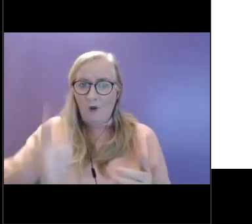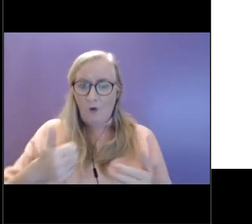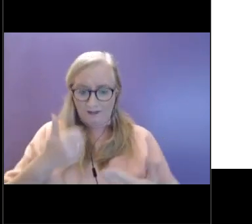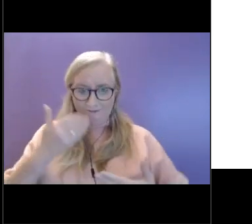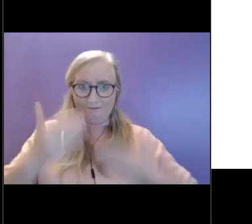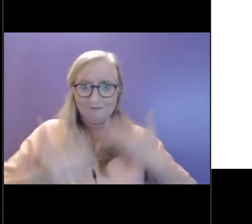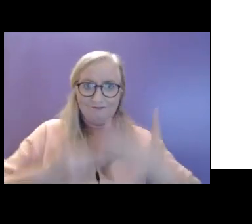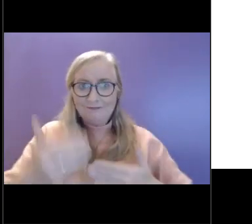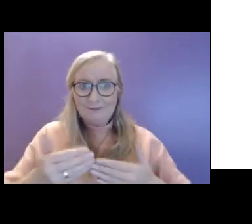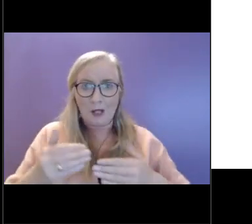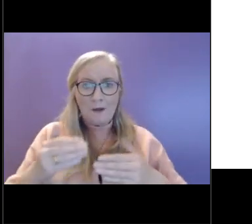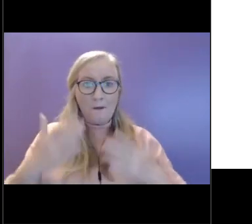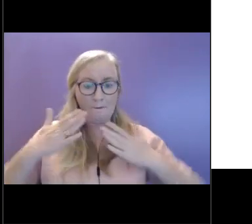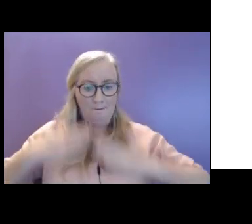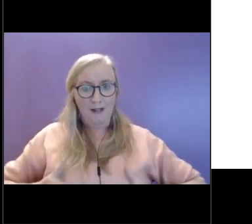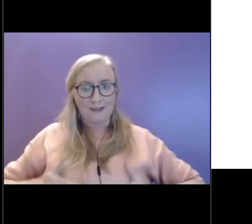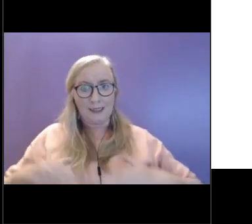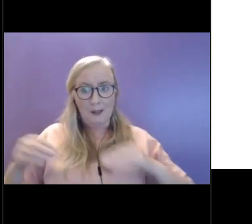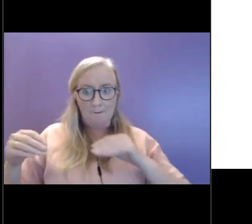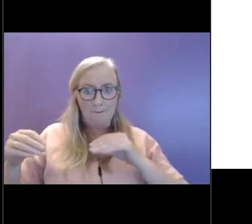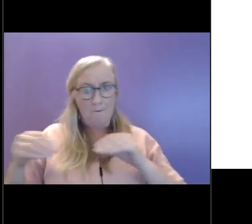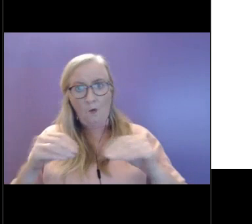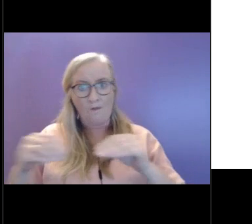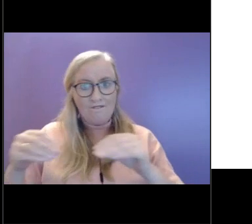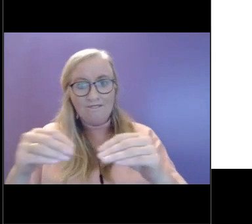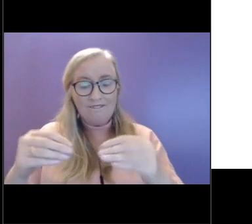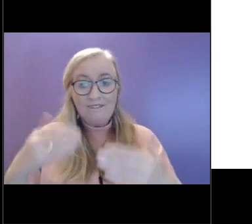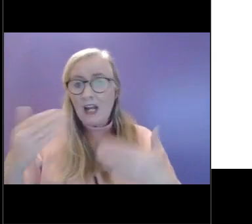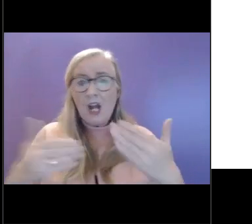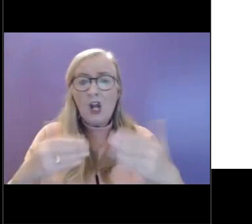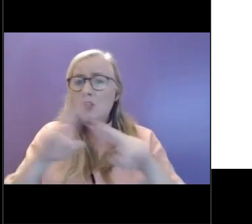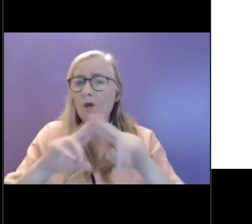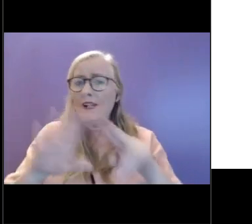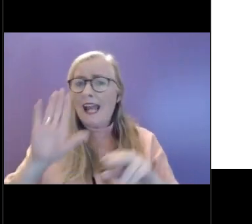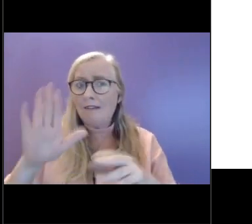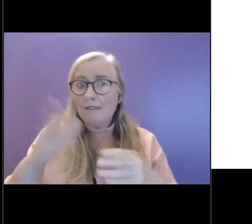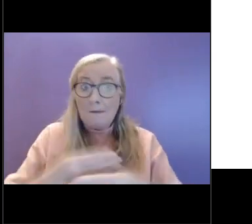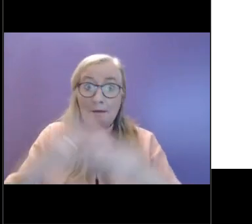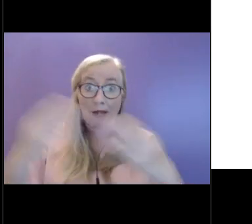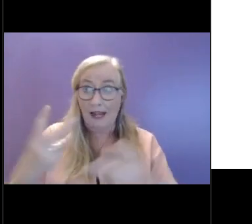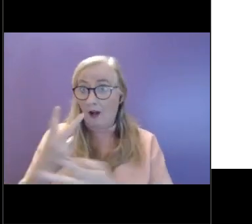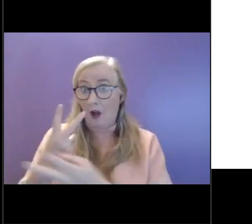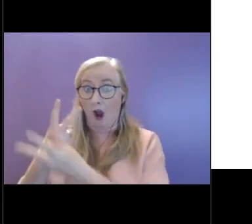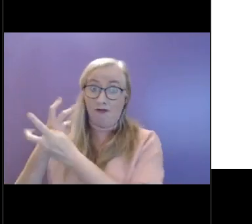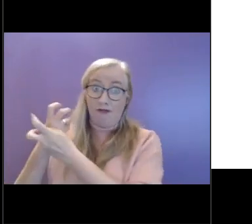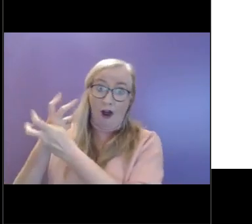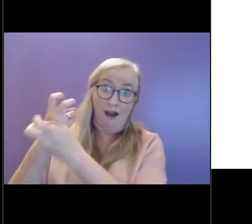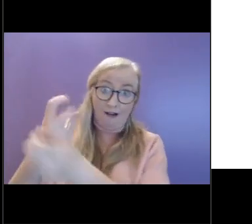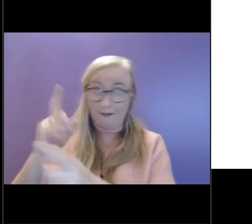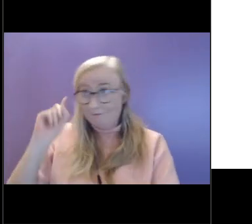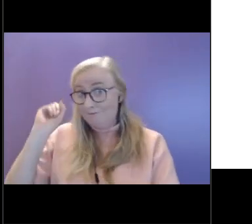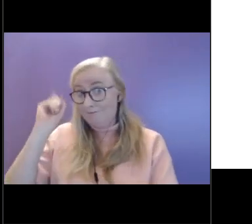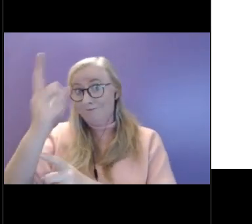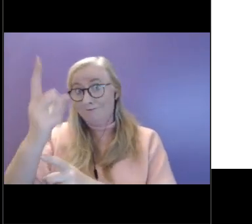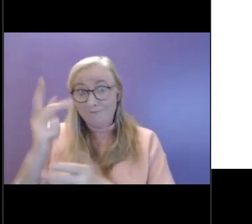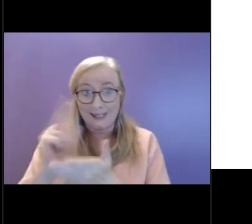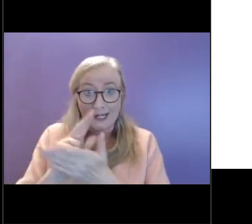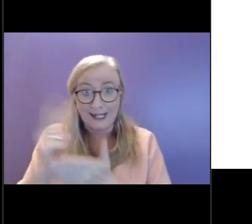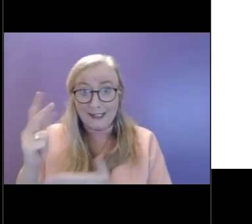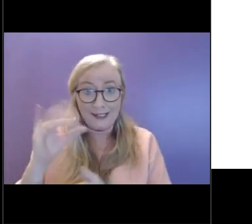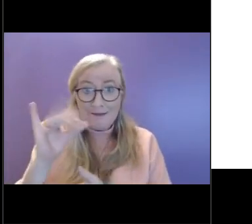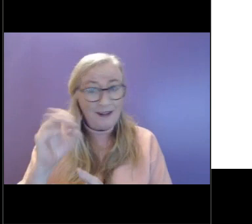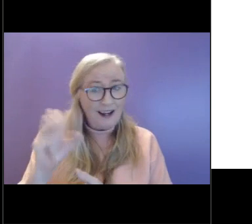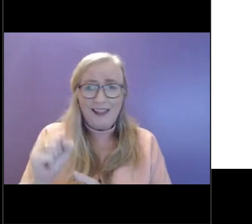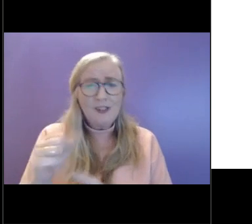bodies, which it doesn't have to be a huge thing. doesn't have to be running a marathon. It can be, like Connor said,